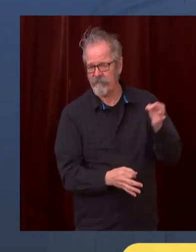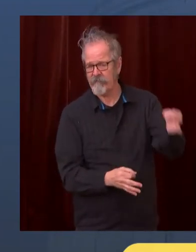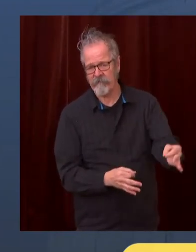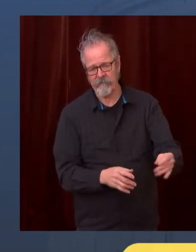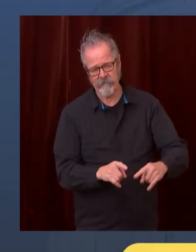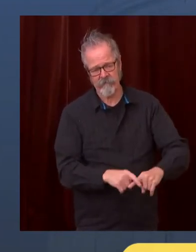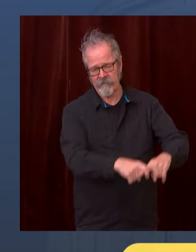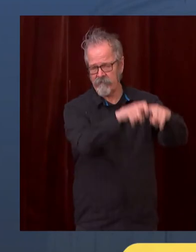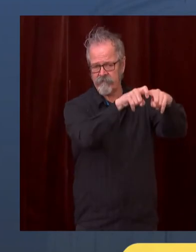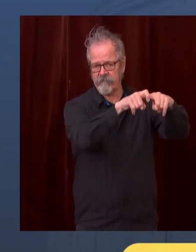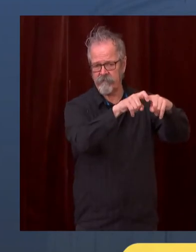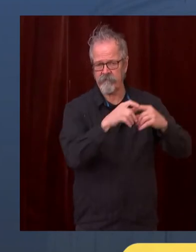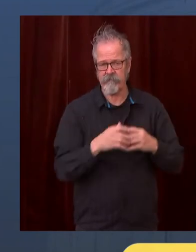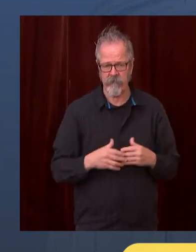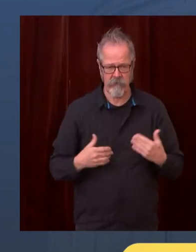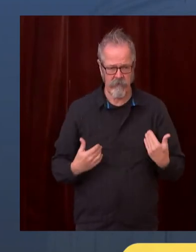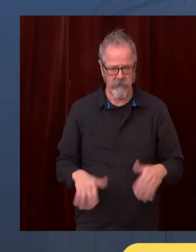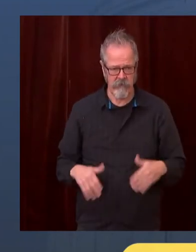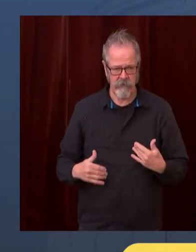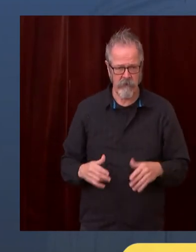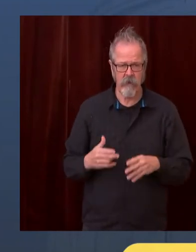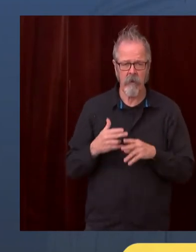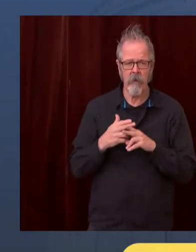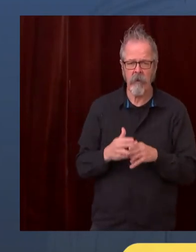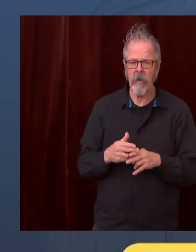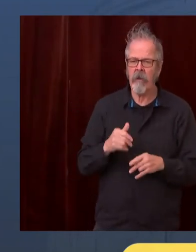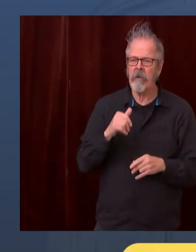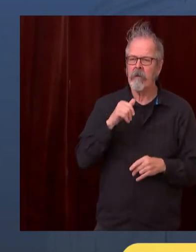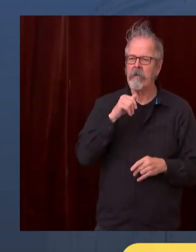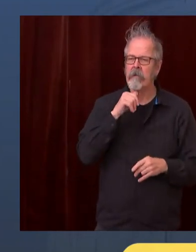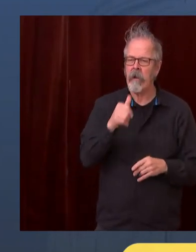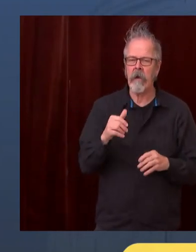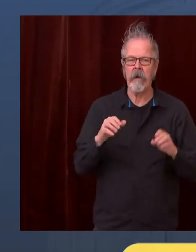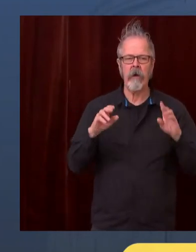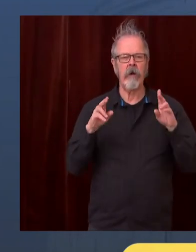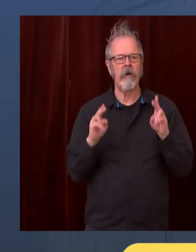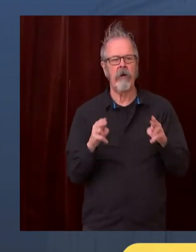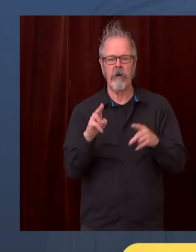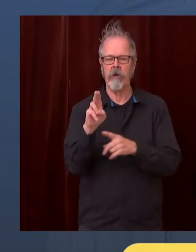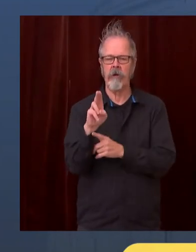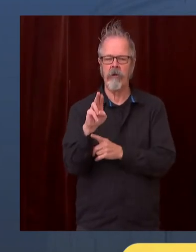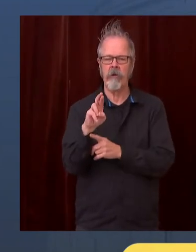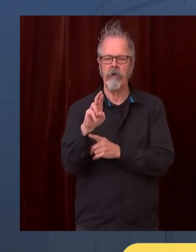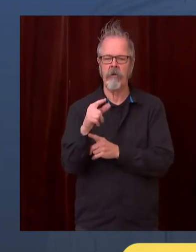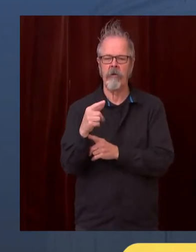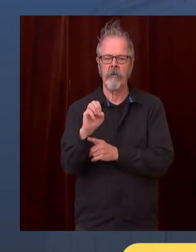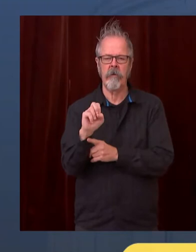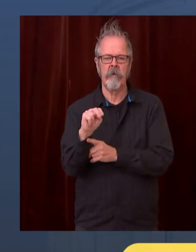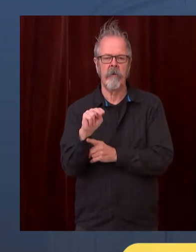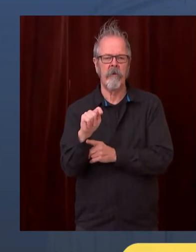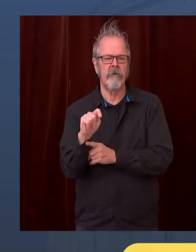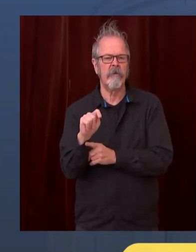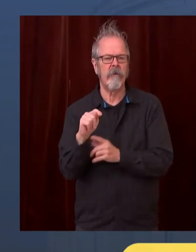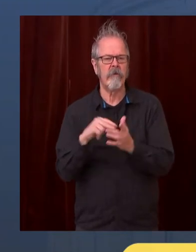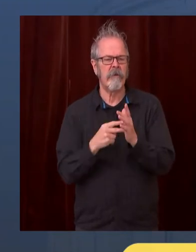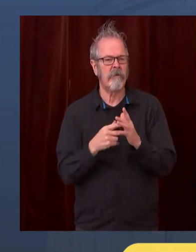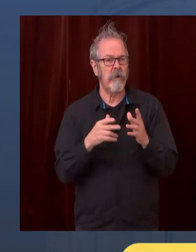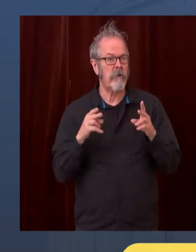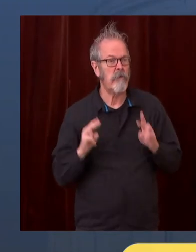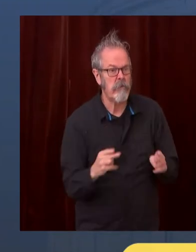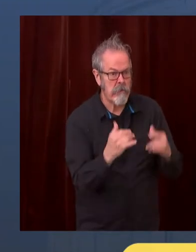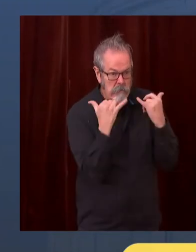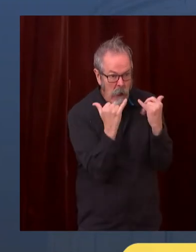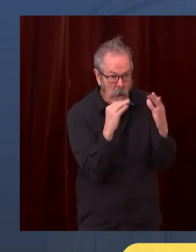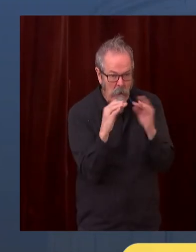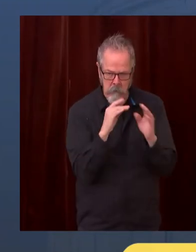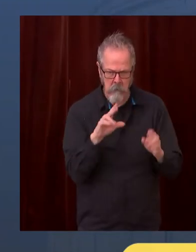surge continues, I think people really just need to understand that we may not have access to all the services our hospitals can provide to